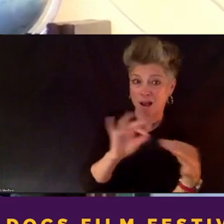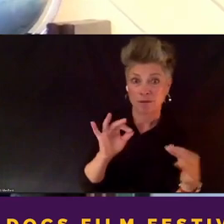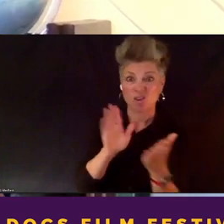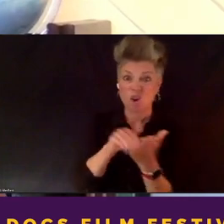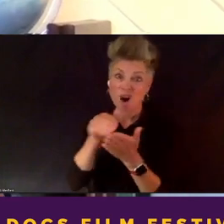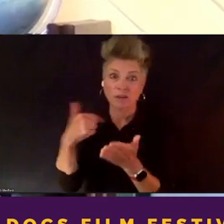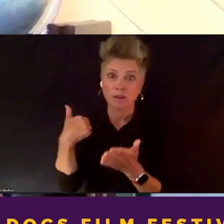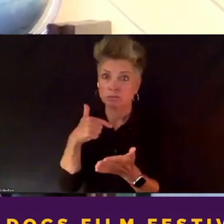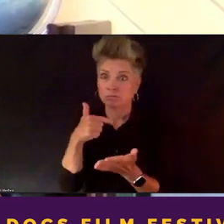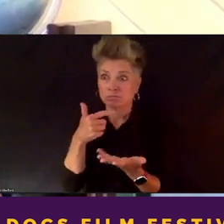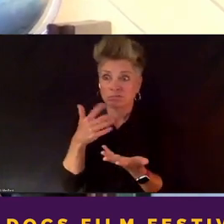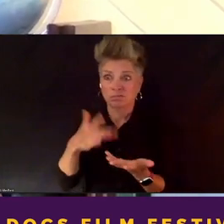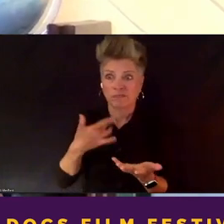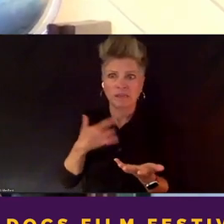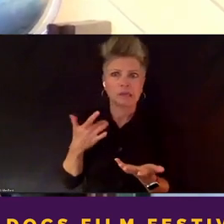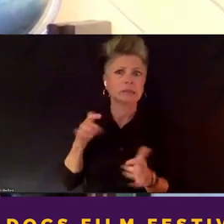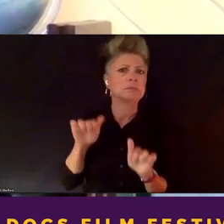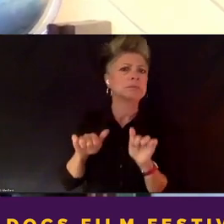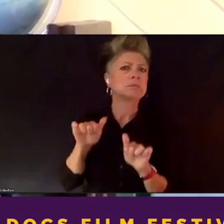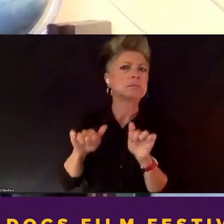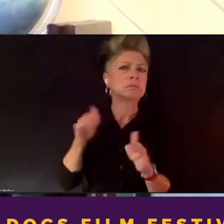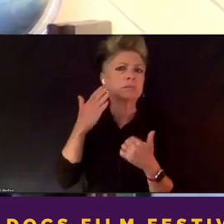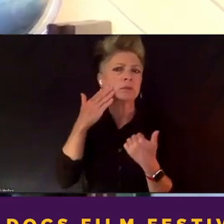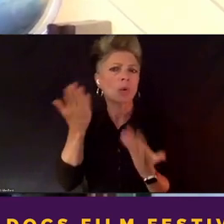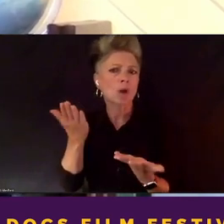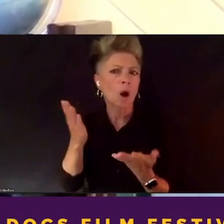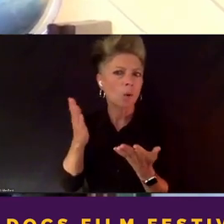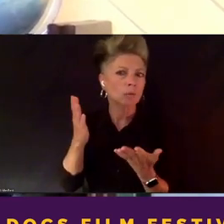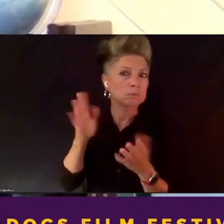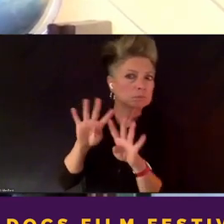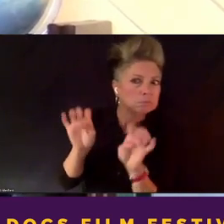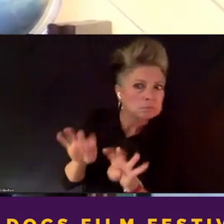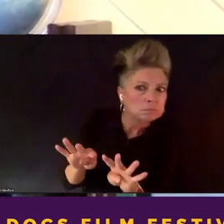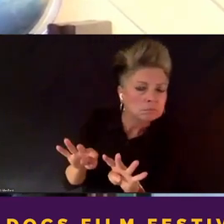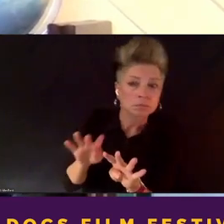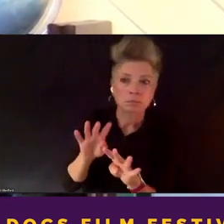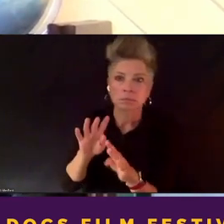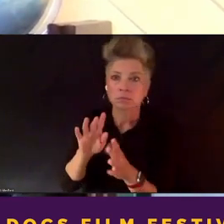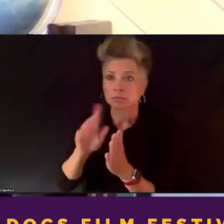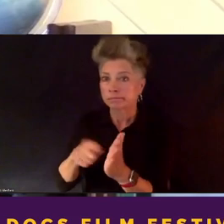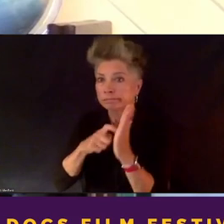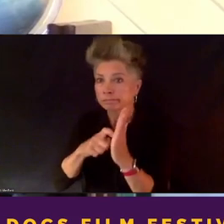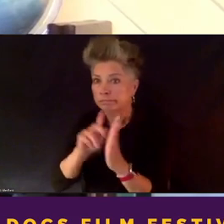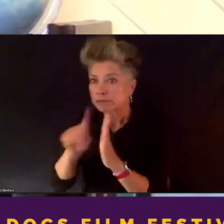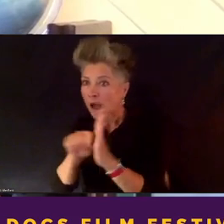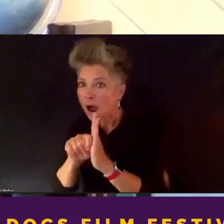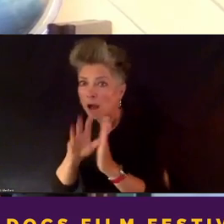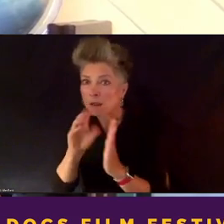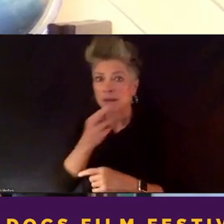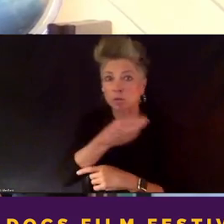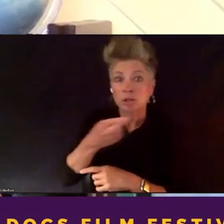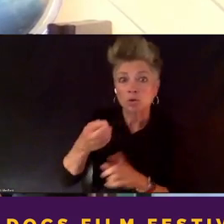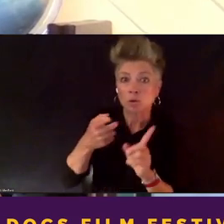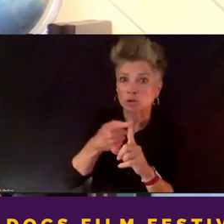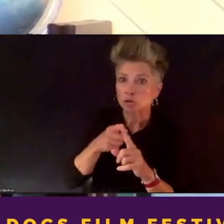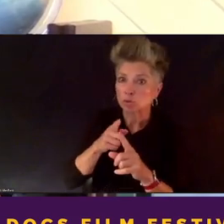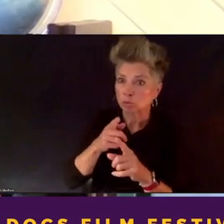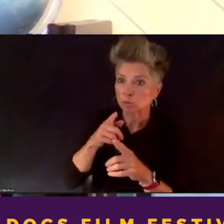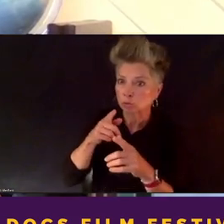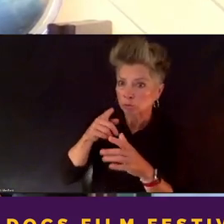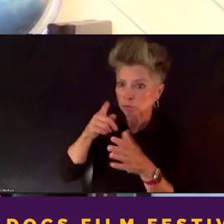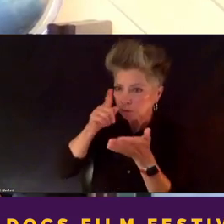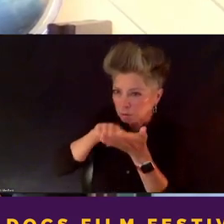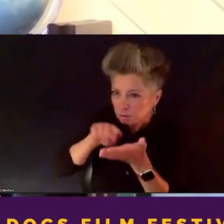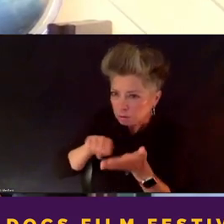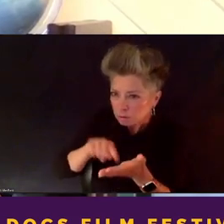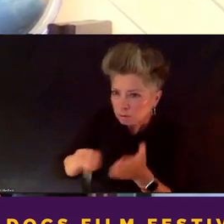you've got it. It takes time, right? It takes time and resources to really delve in. But there were a couple of factors that made us feel like the